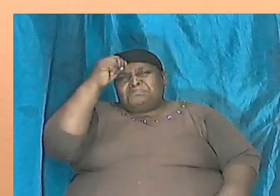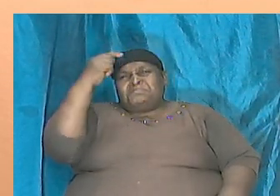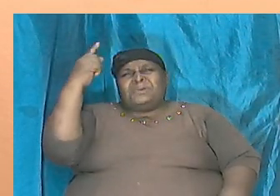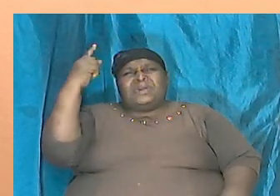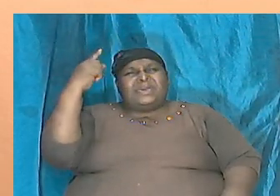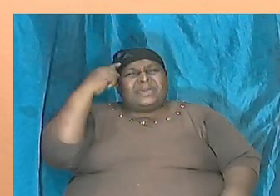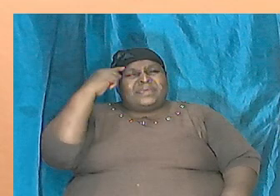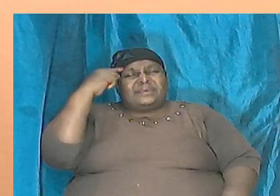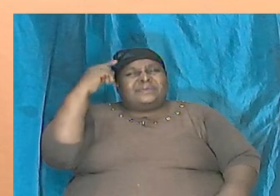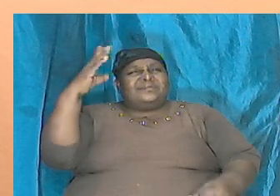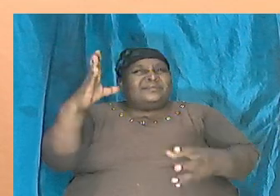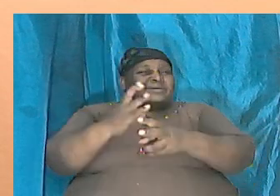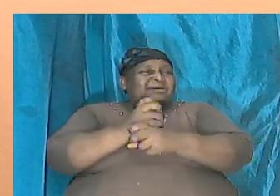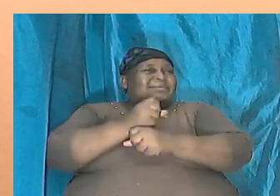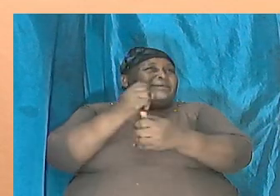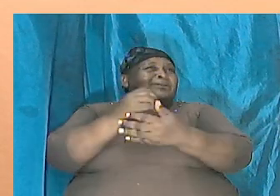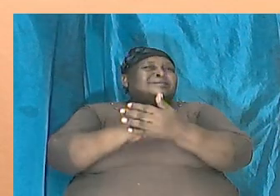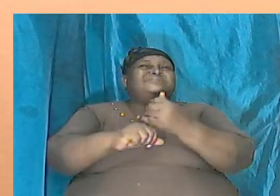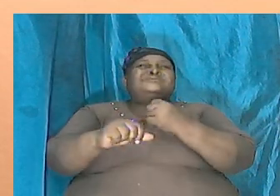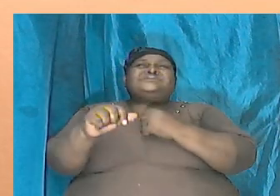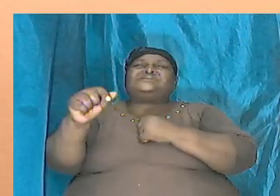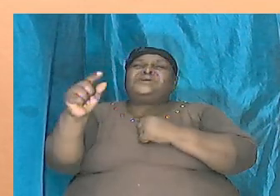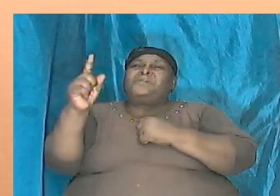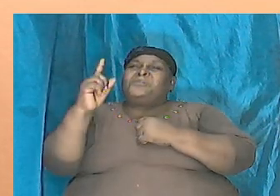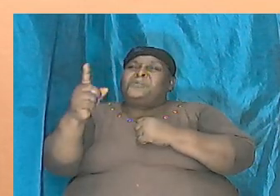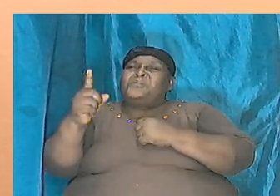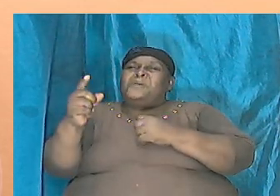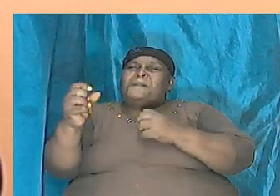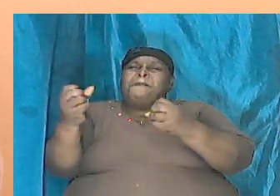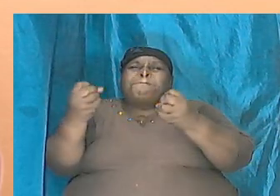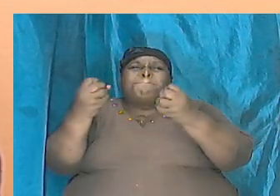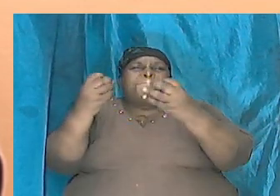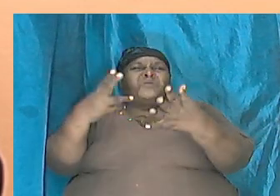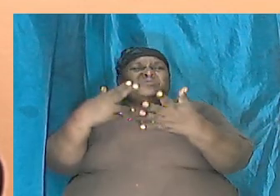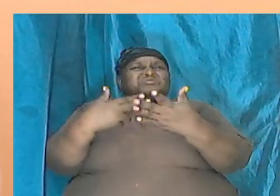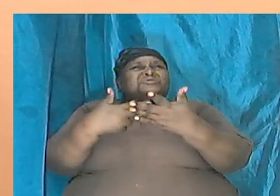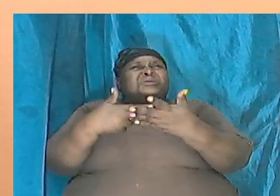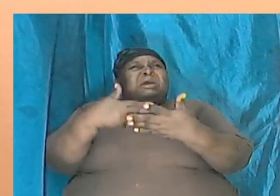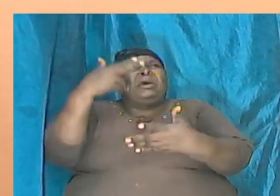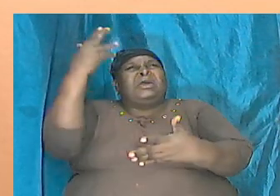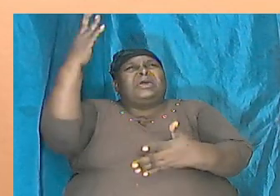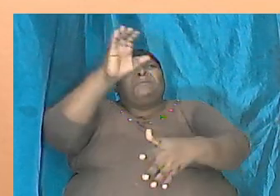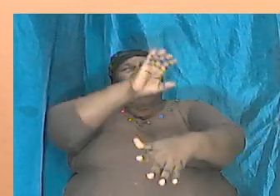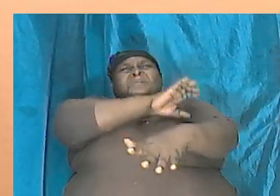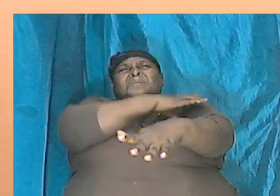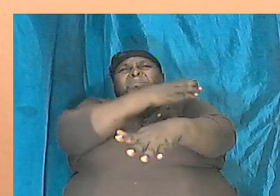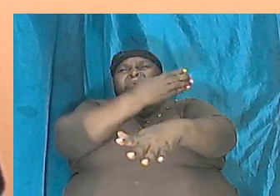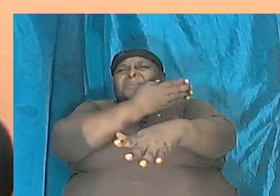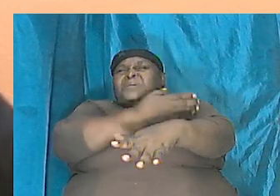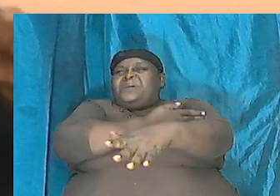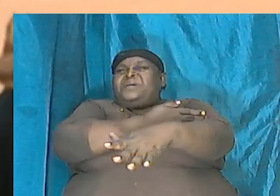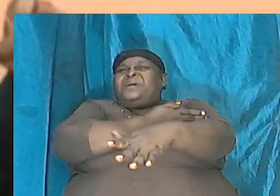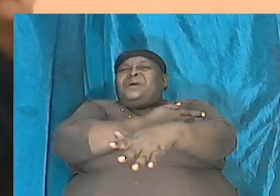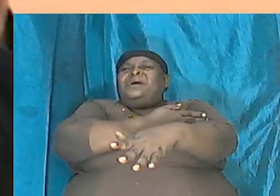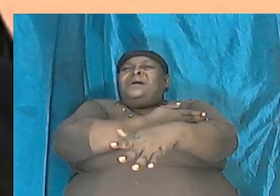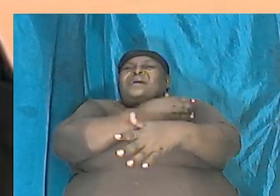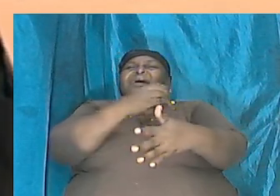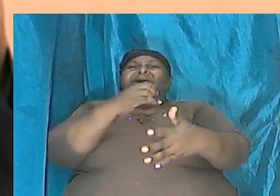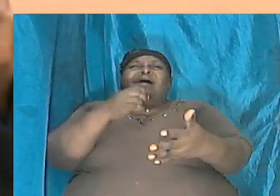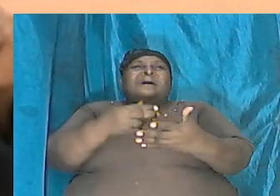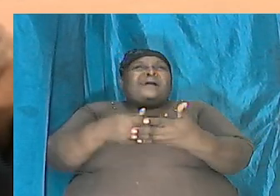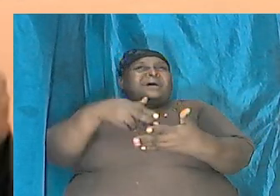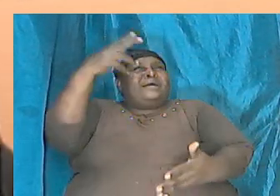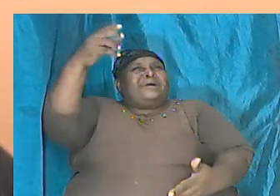someone with a much higher power, a higher degree of